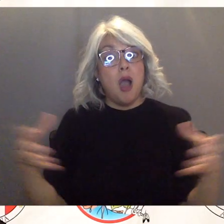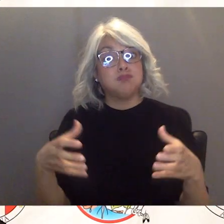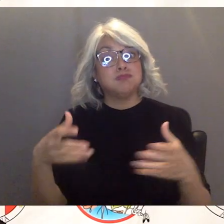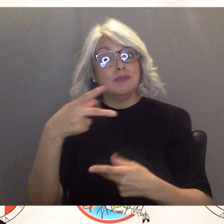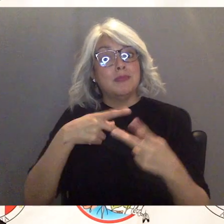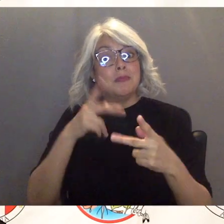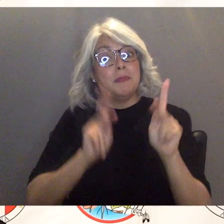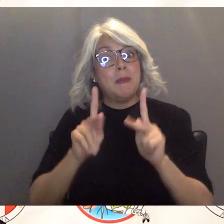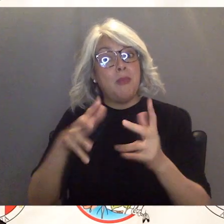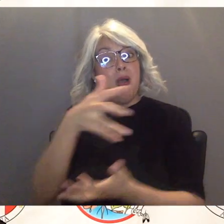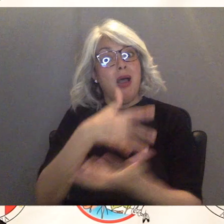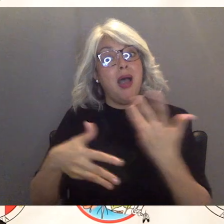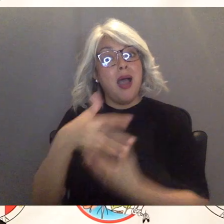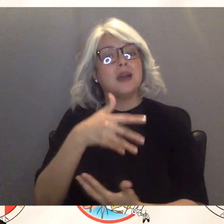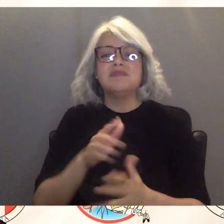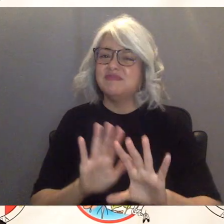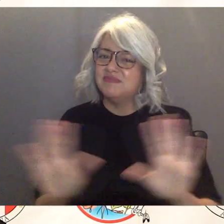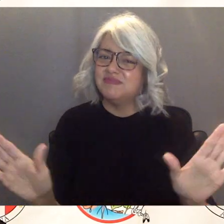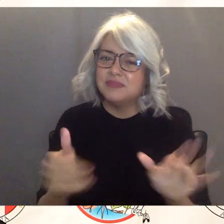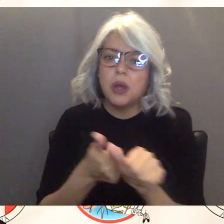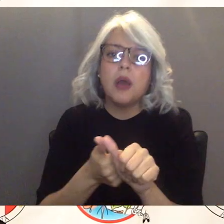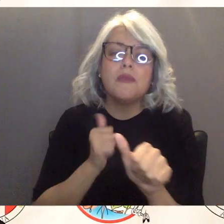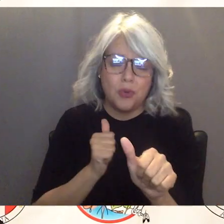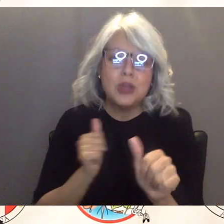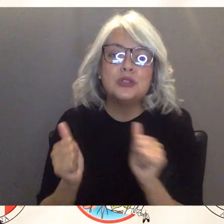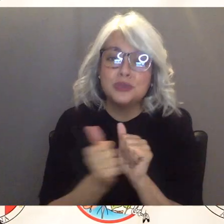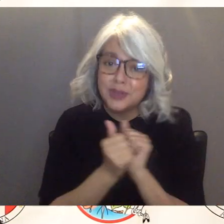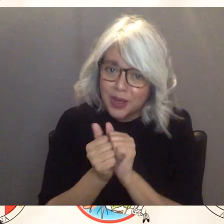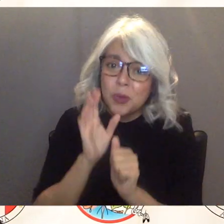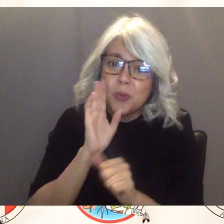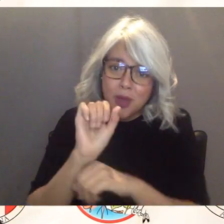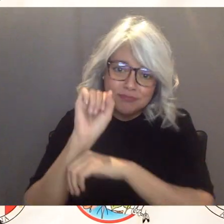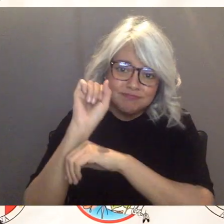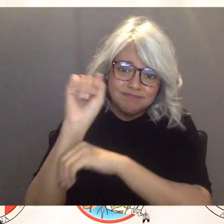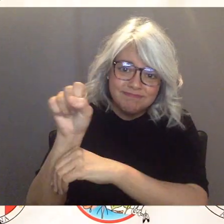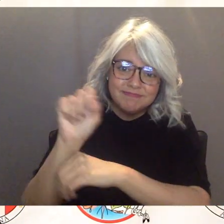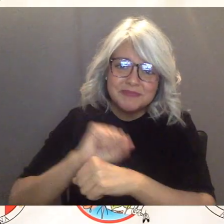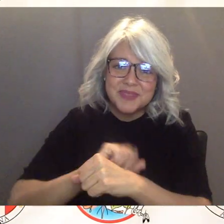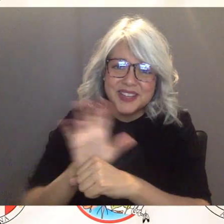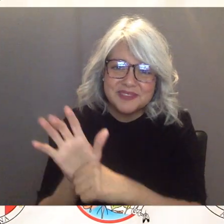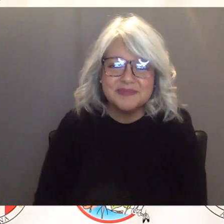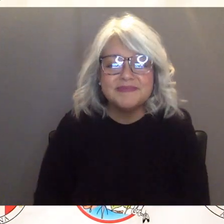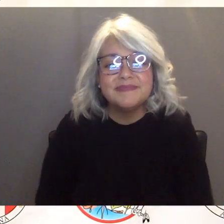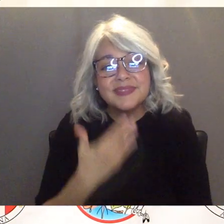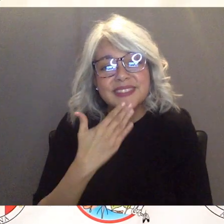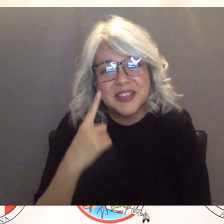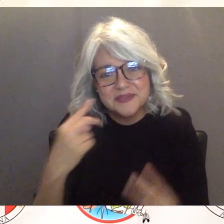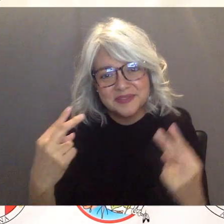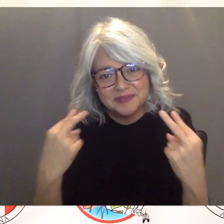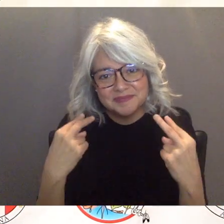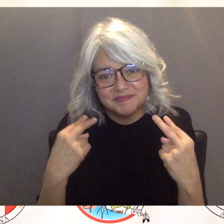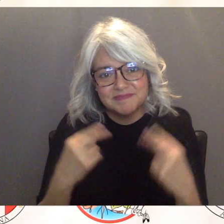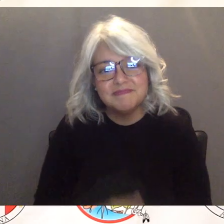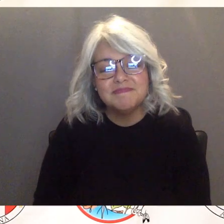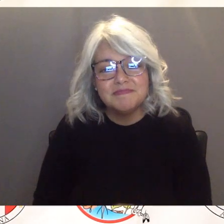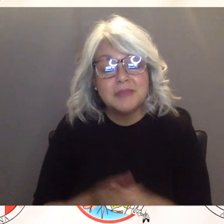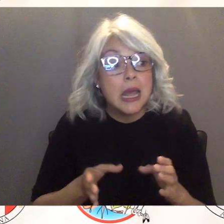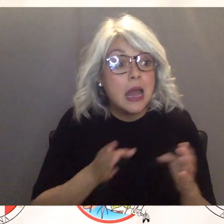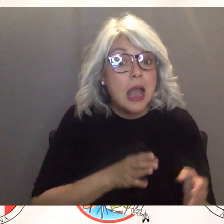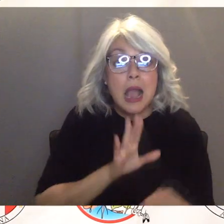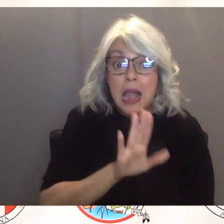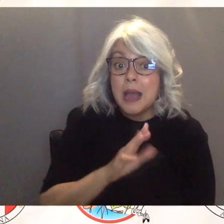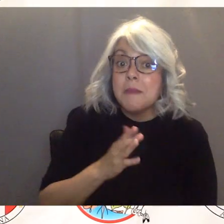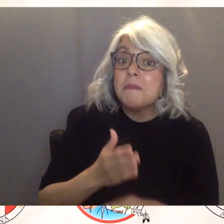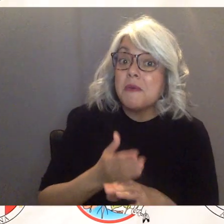you know together we can all beat this pandemic so uh thank you once again for joining us definitely before we we end a